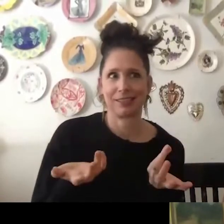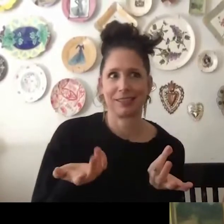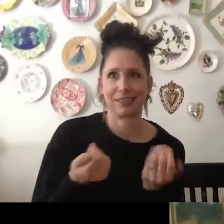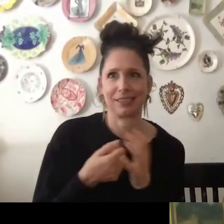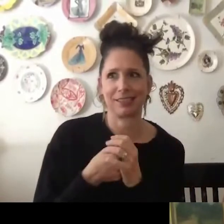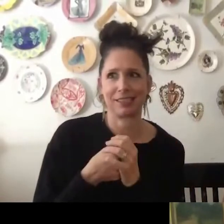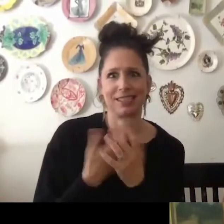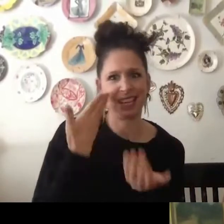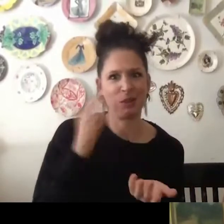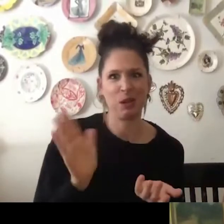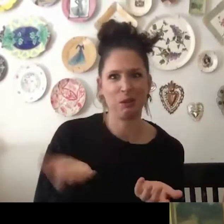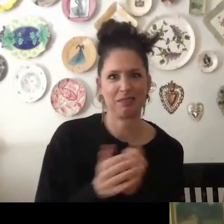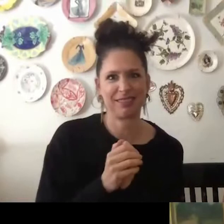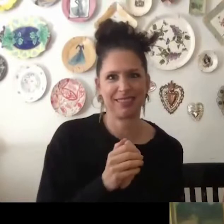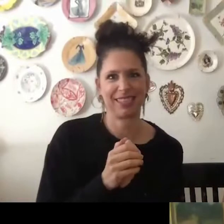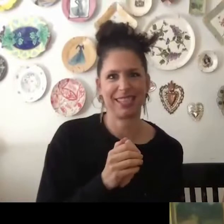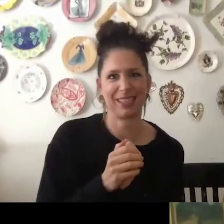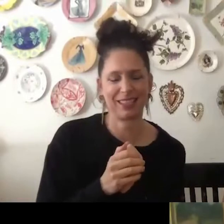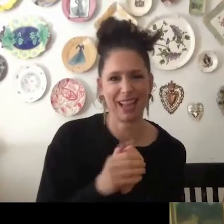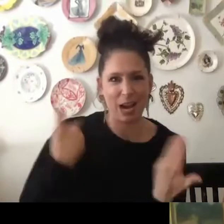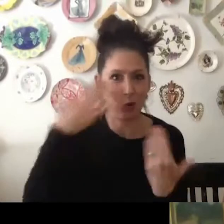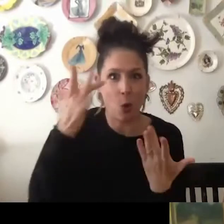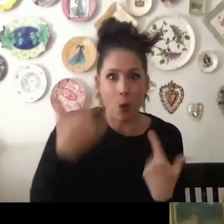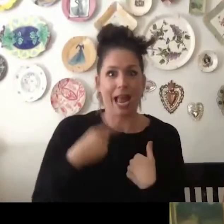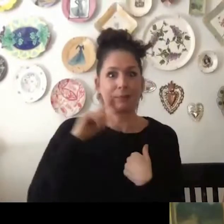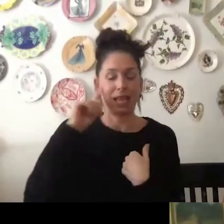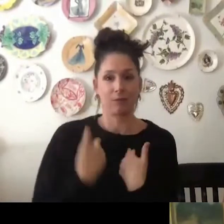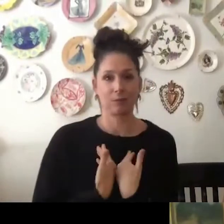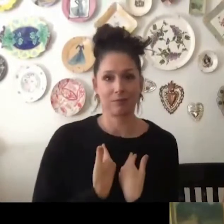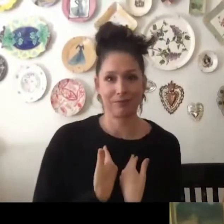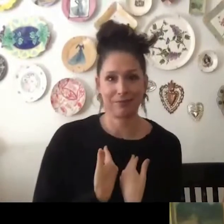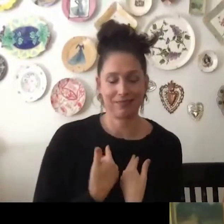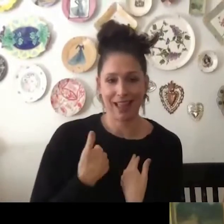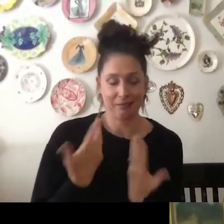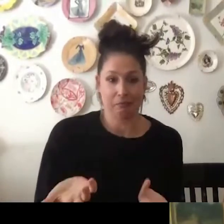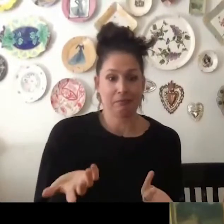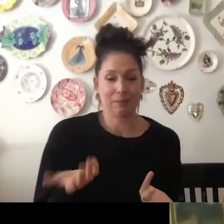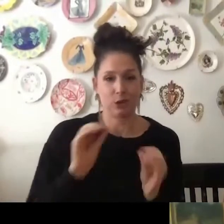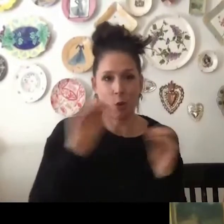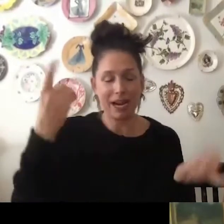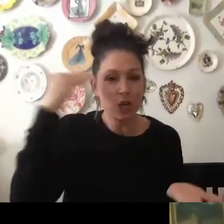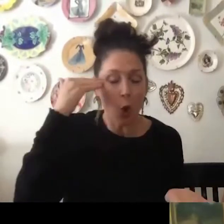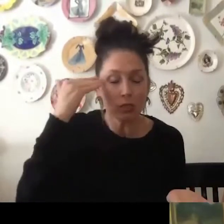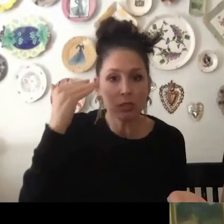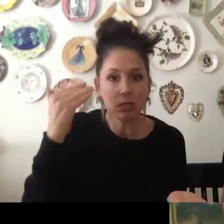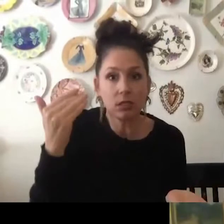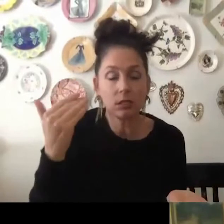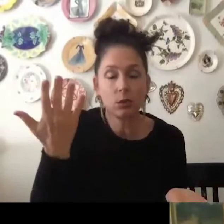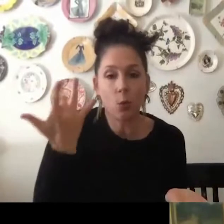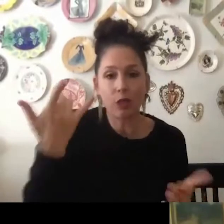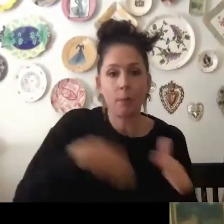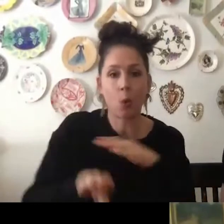And I'm like, I don't know. I don't know why I'm deaf. I mean, no one